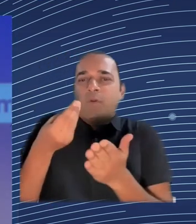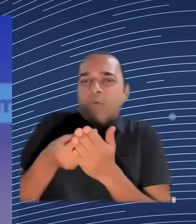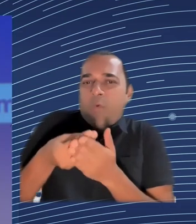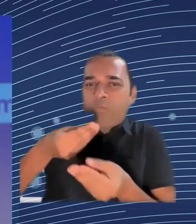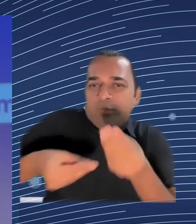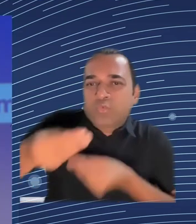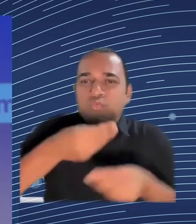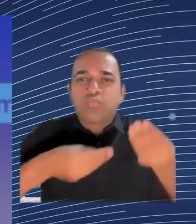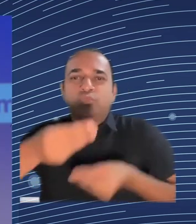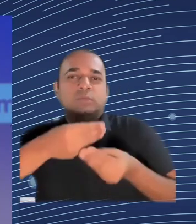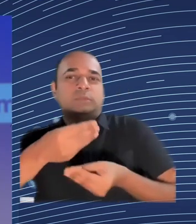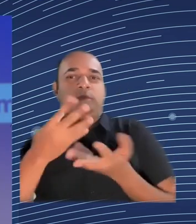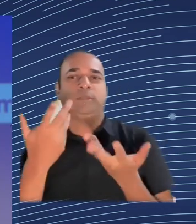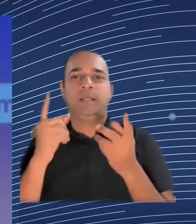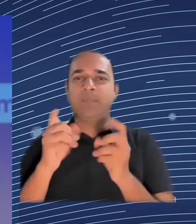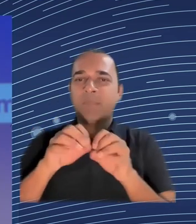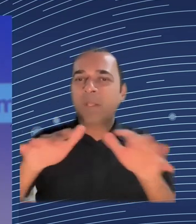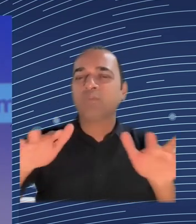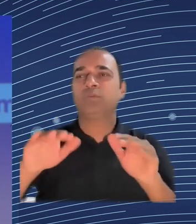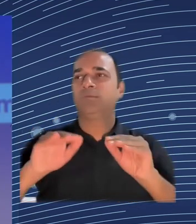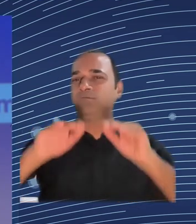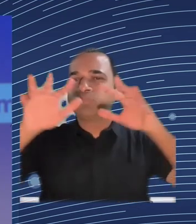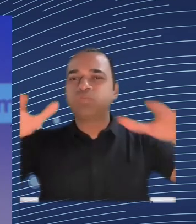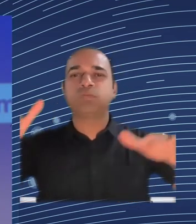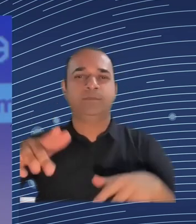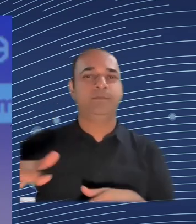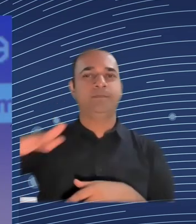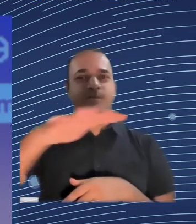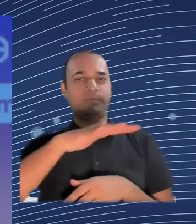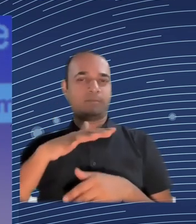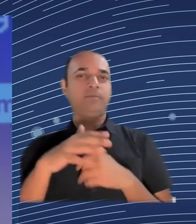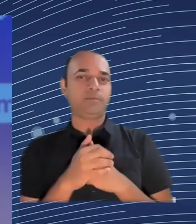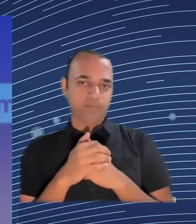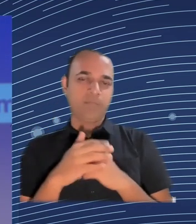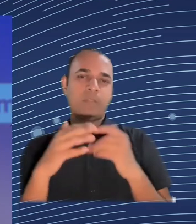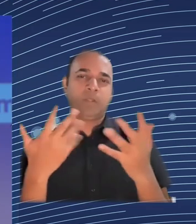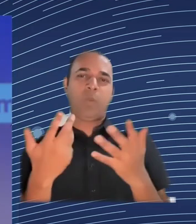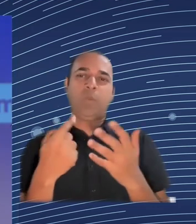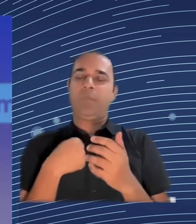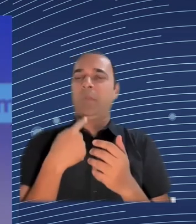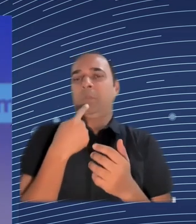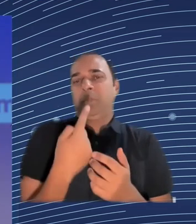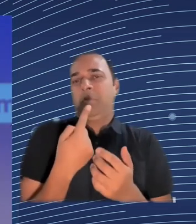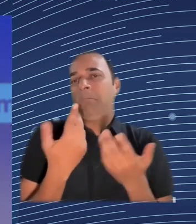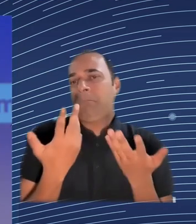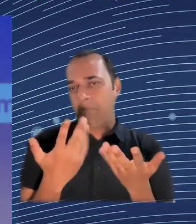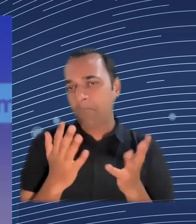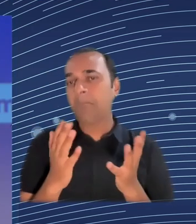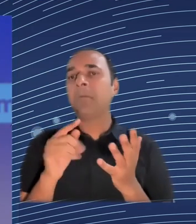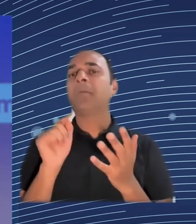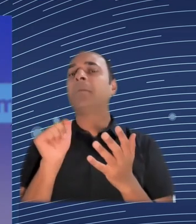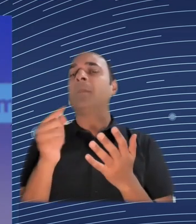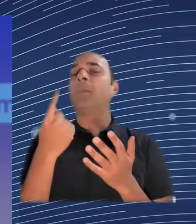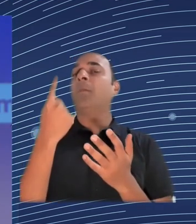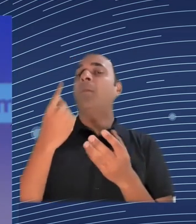actually do that. We have invested more in research in recent years, and research production in Europe has increased